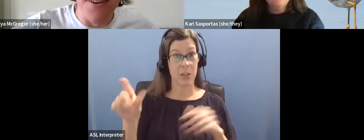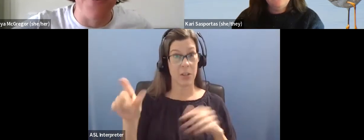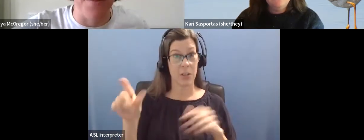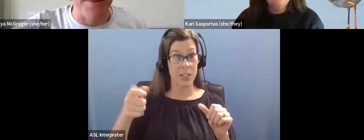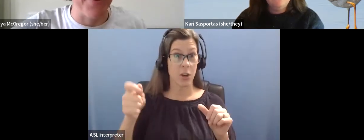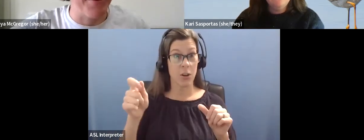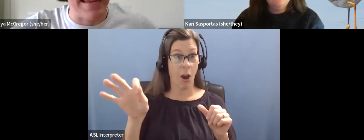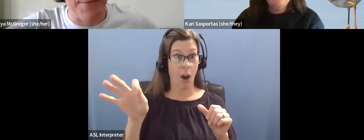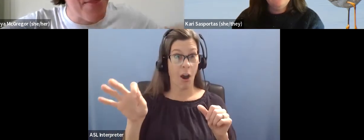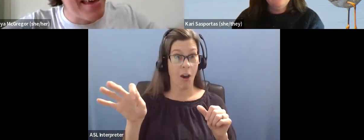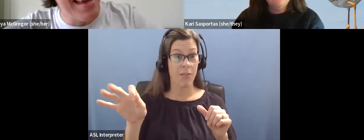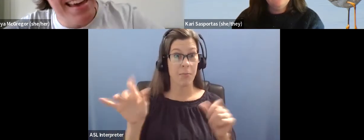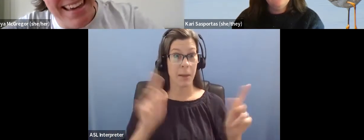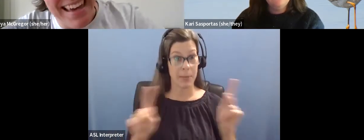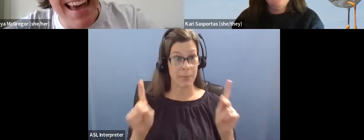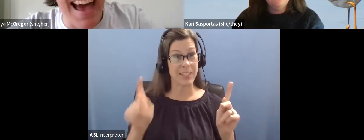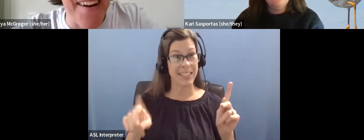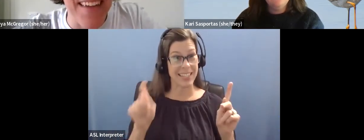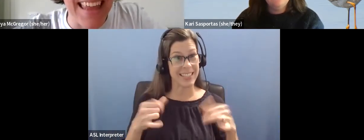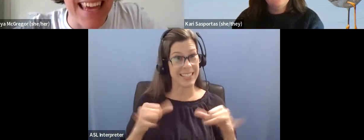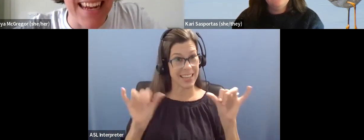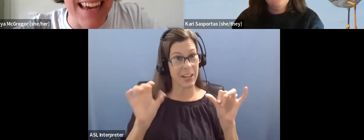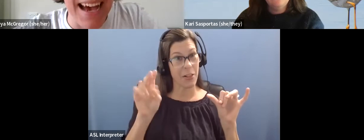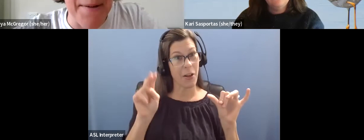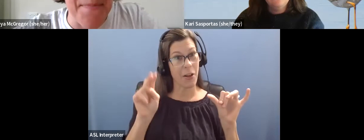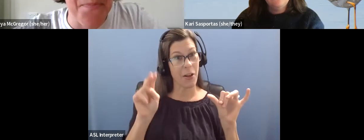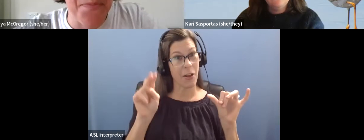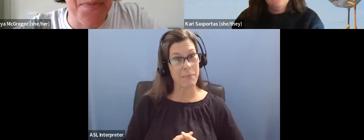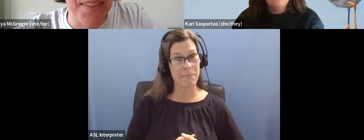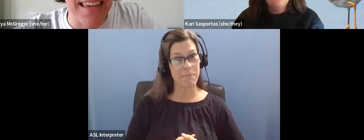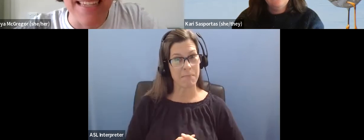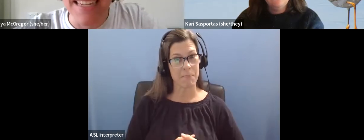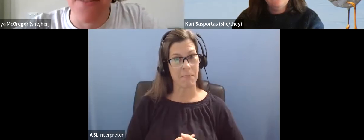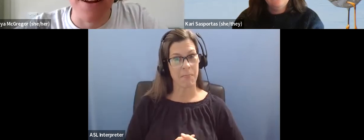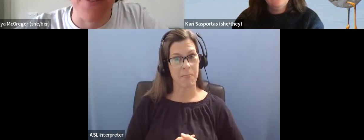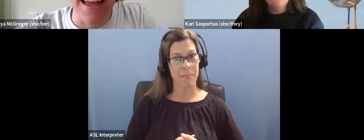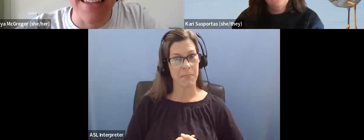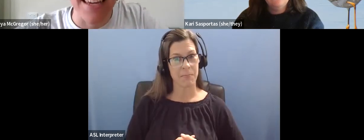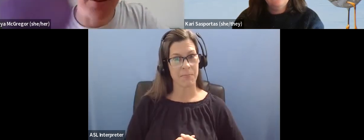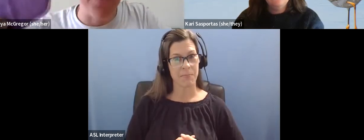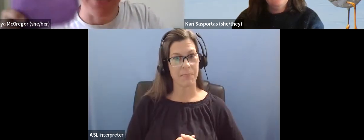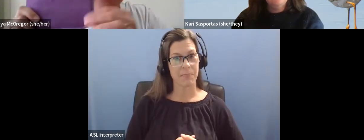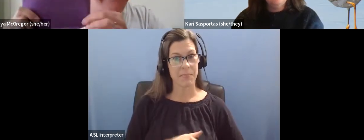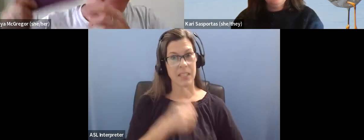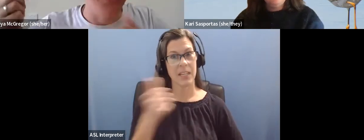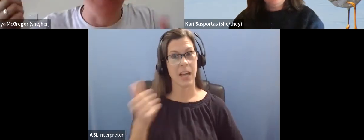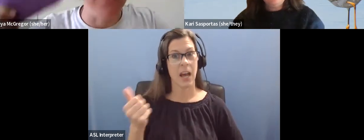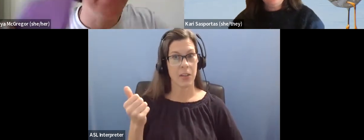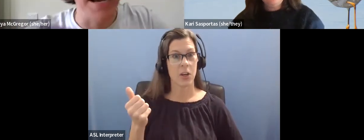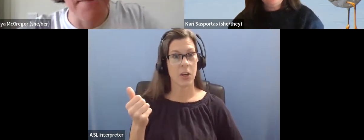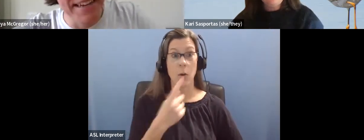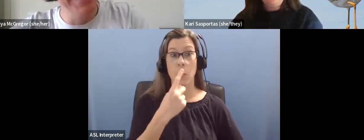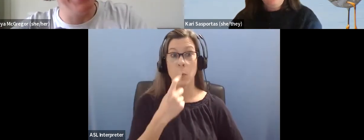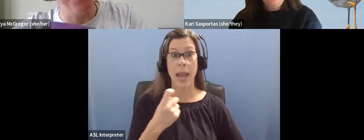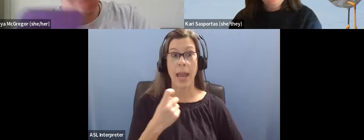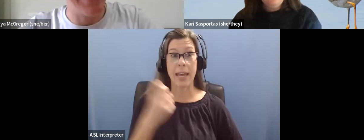but they're still on for the people who need them. Um, and then, um, here's another red flagged thing with my purple,